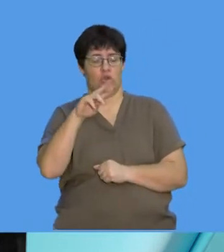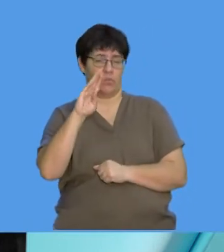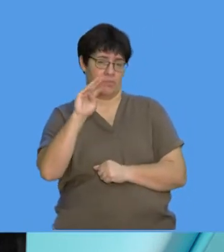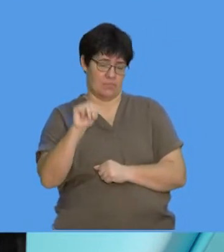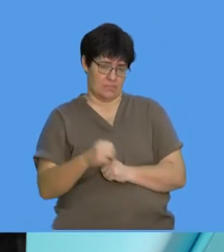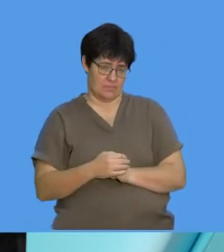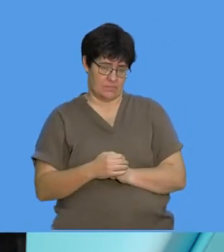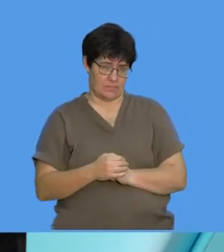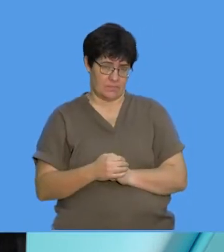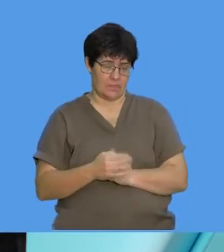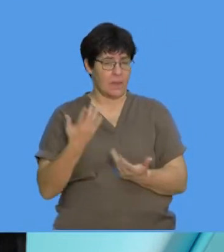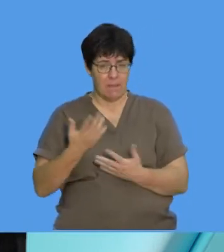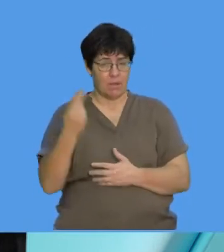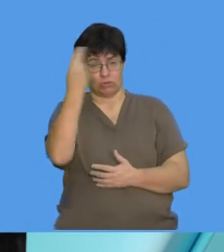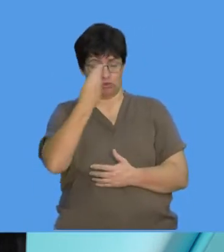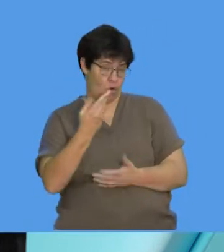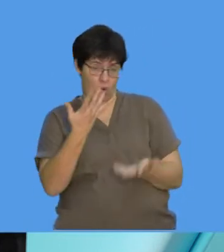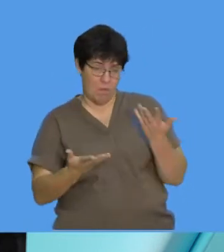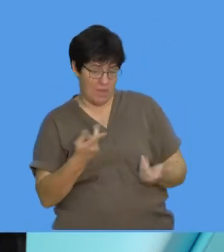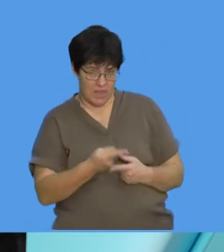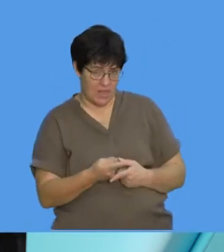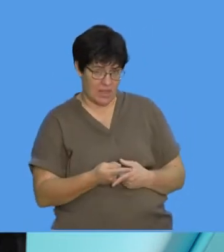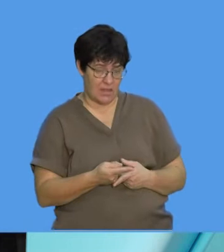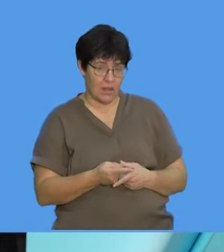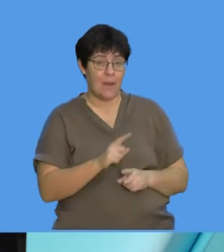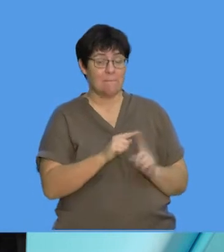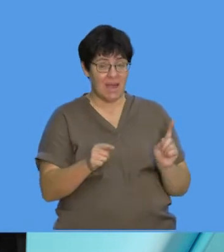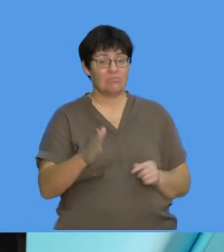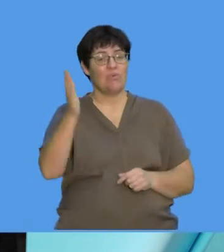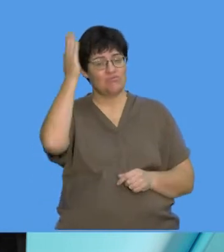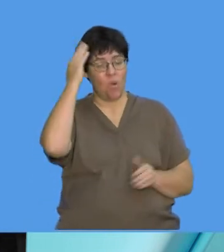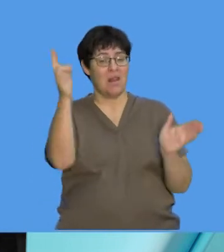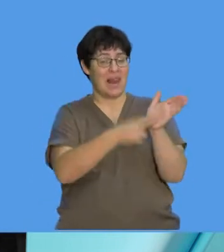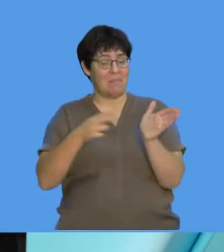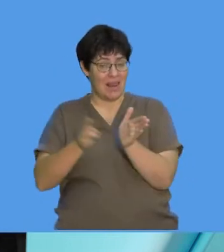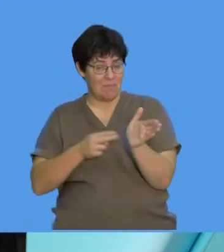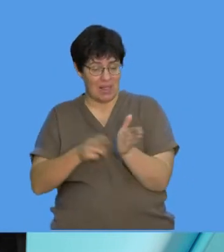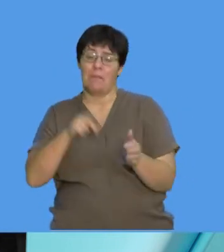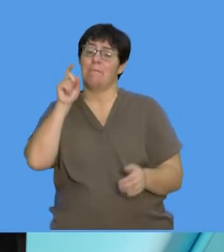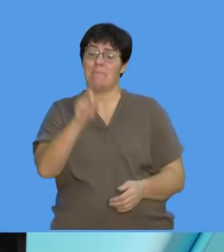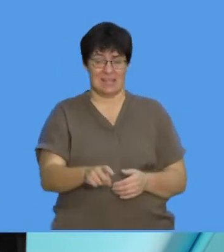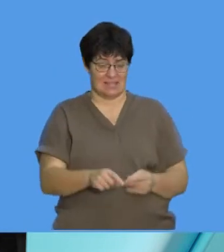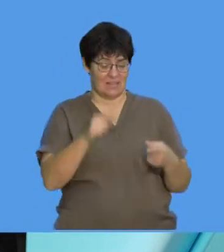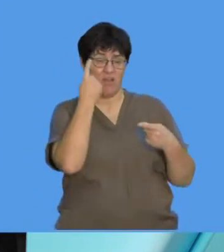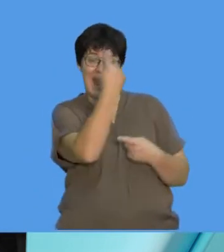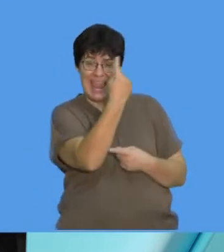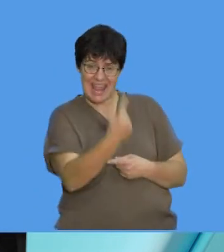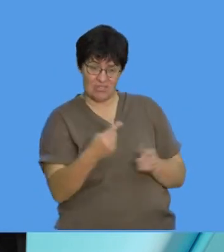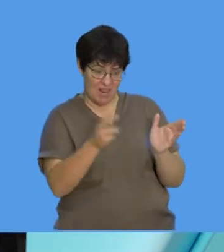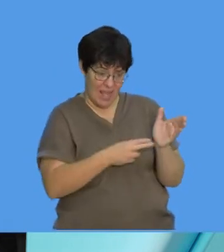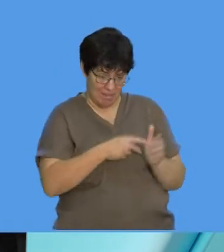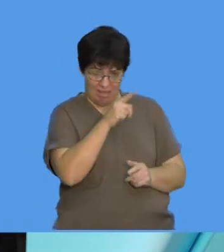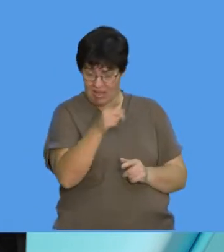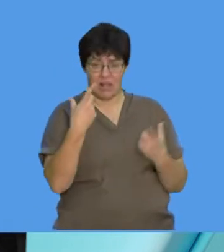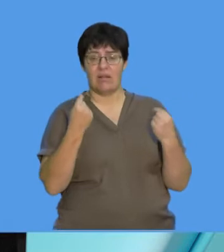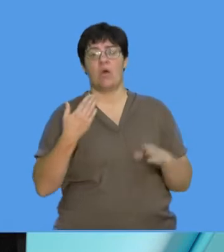might be able to, well, you might have to draw it, but you definitely need to know the labels and the functions for each of